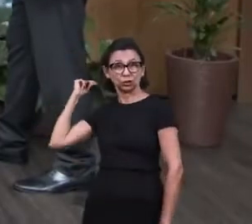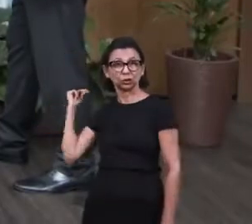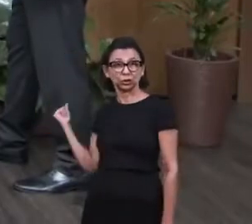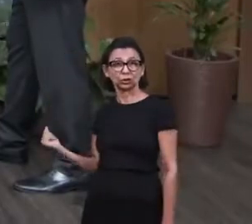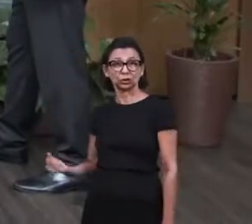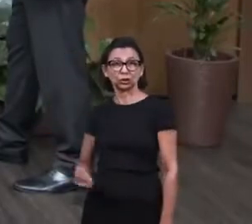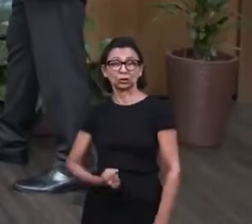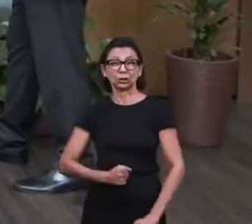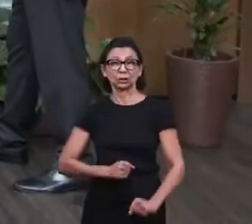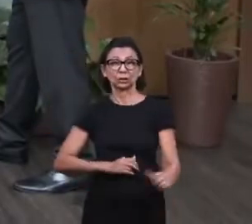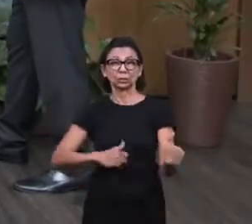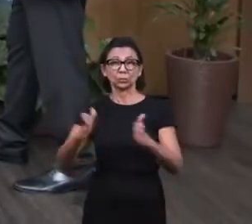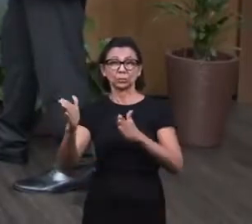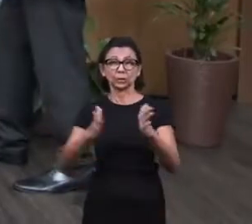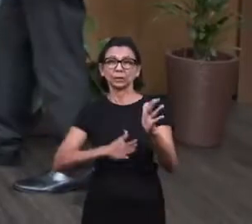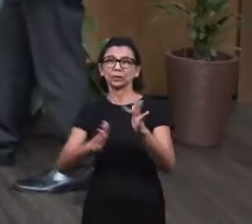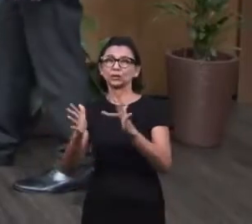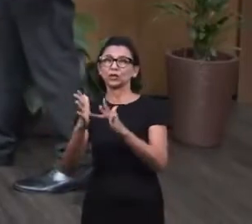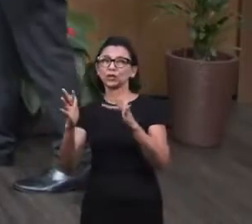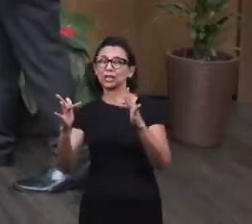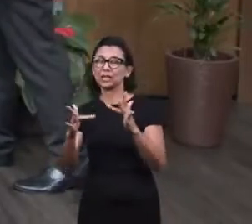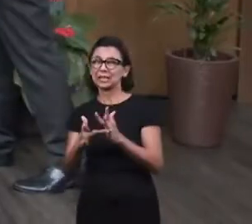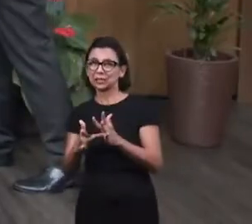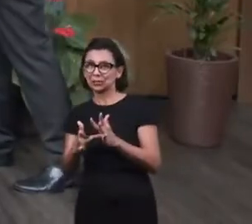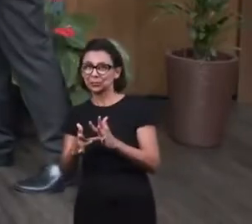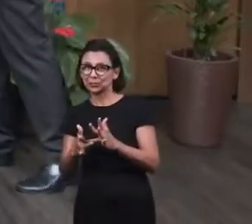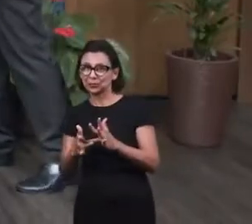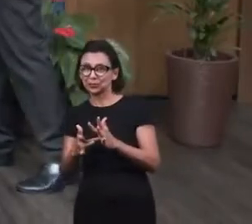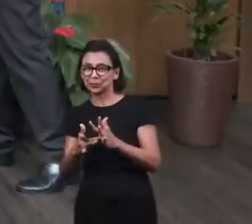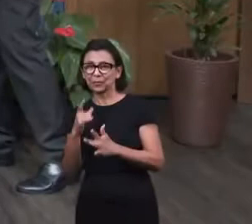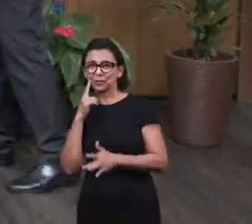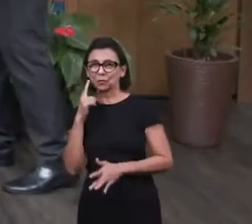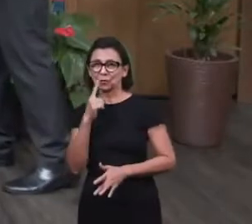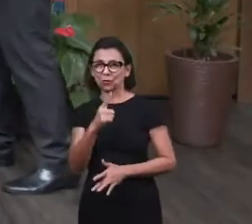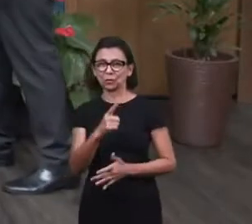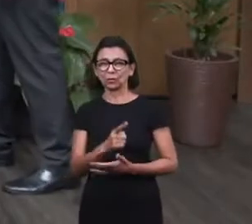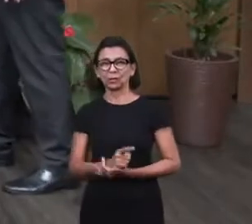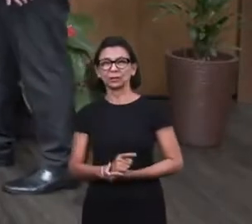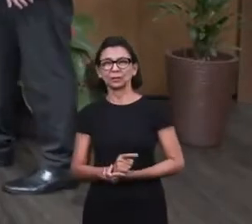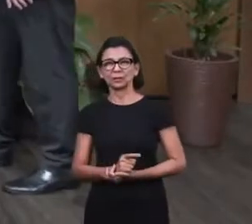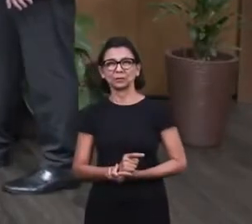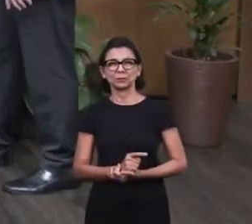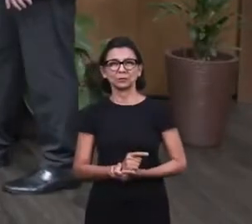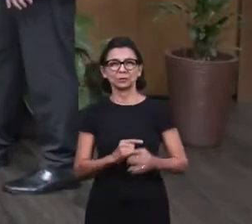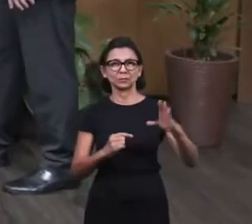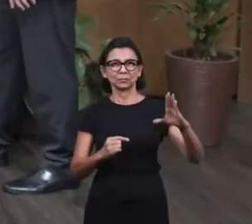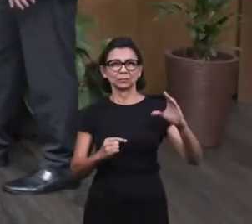That man understood Jesus can help me. Let's go to Cana now.